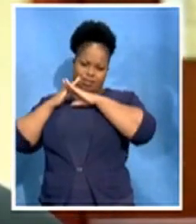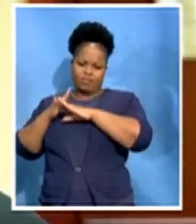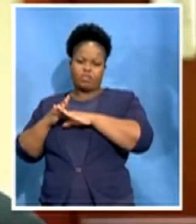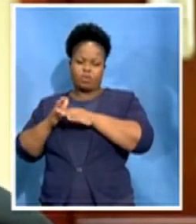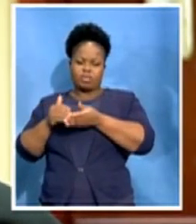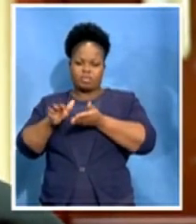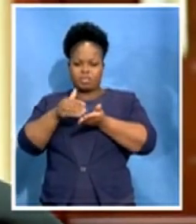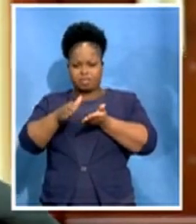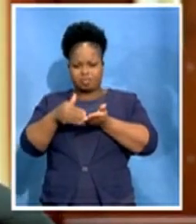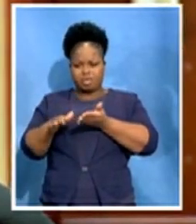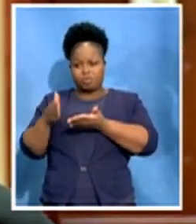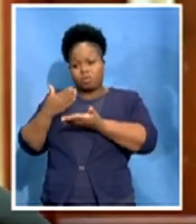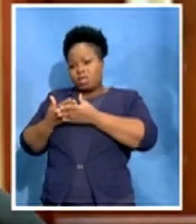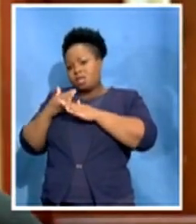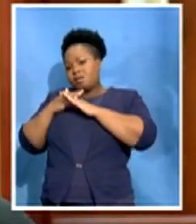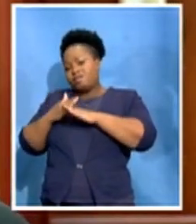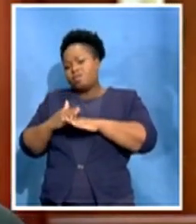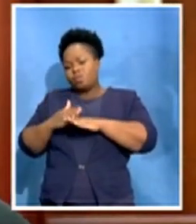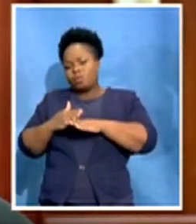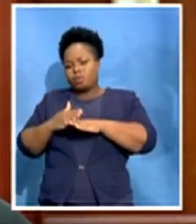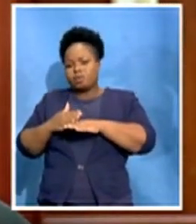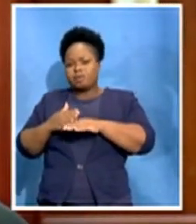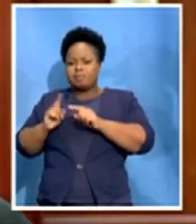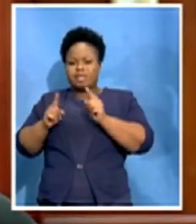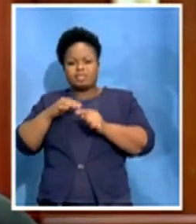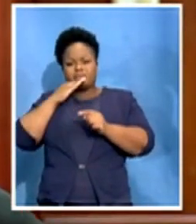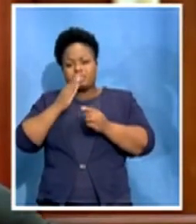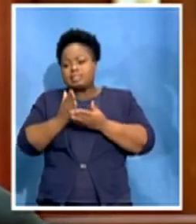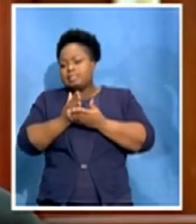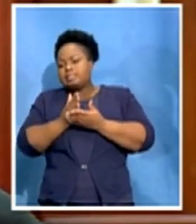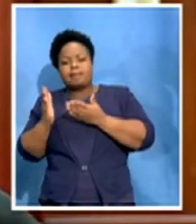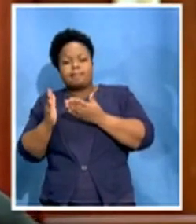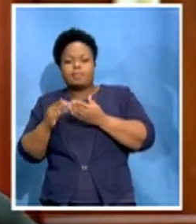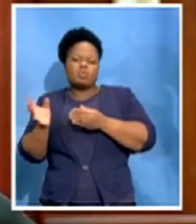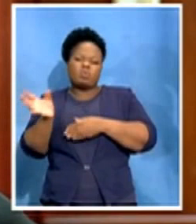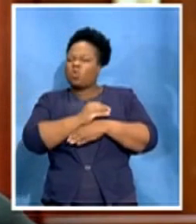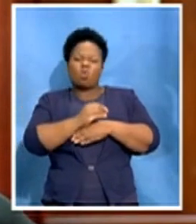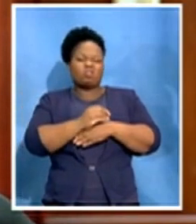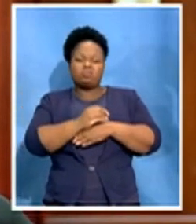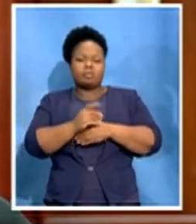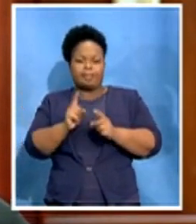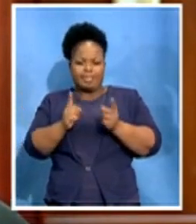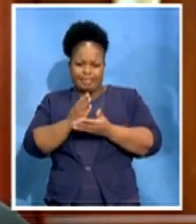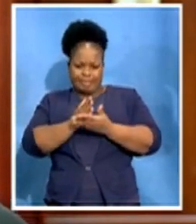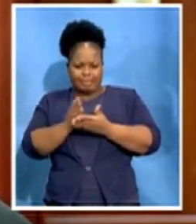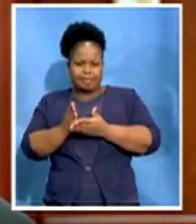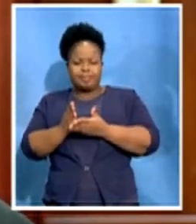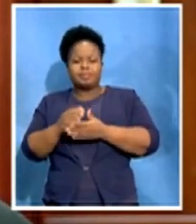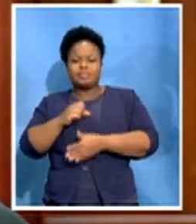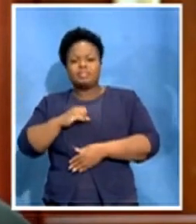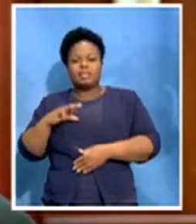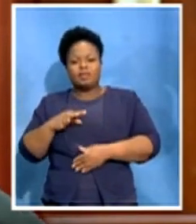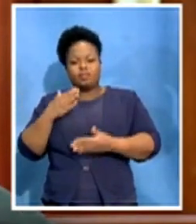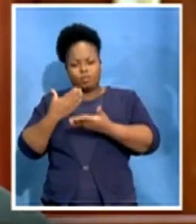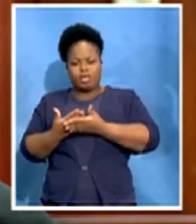everyone, but at least a great deal of staff, we could avoid that and